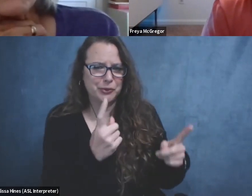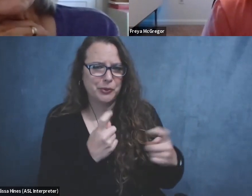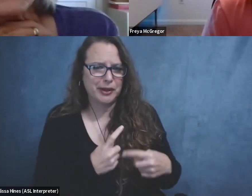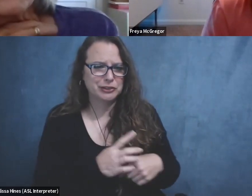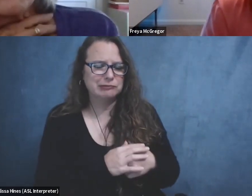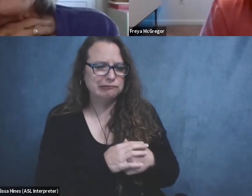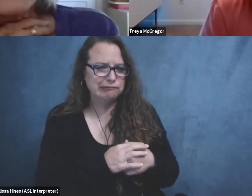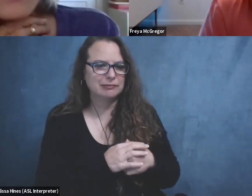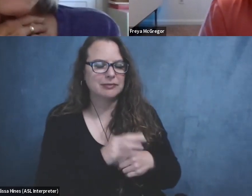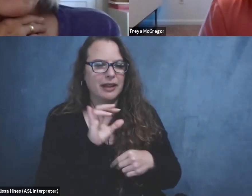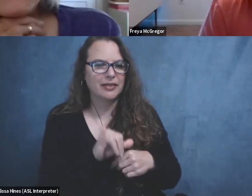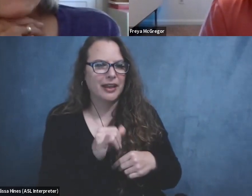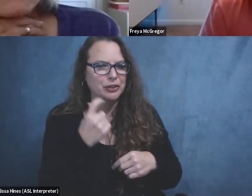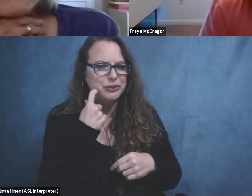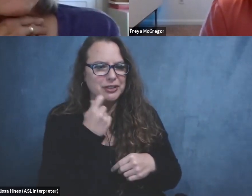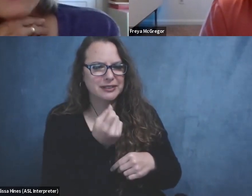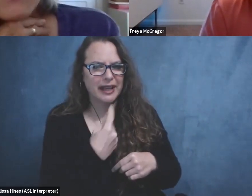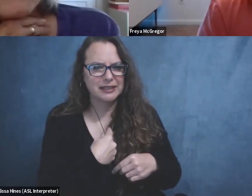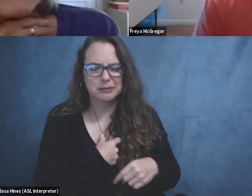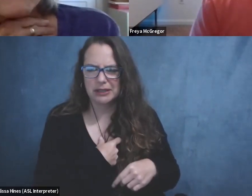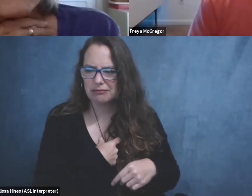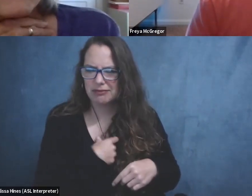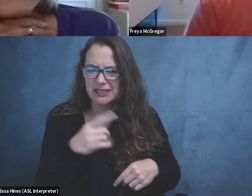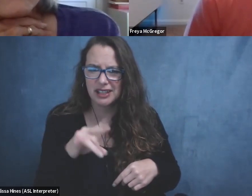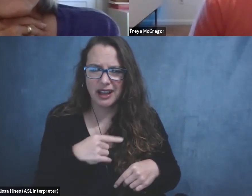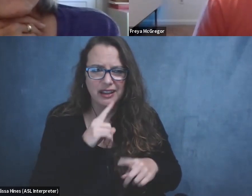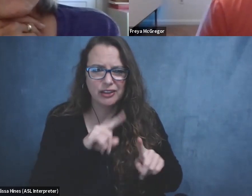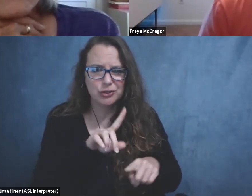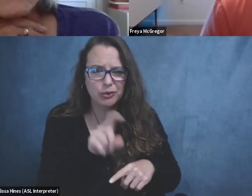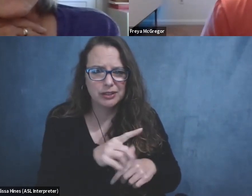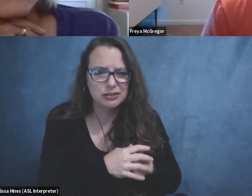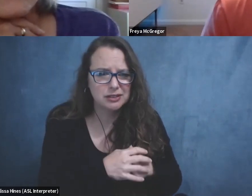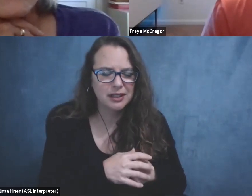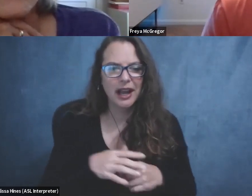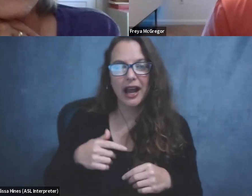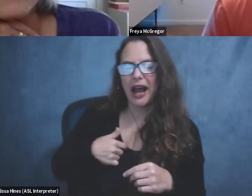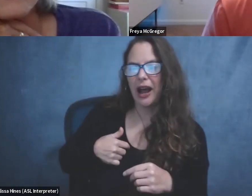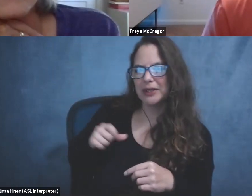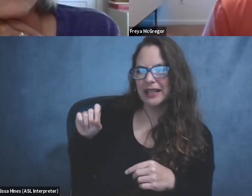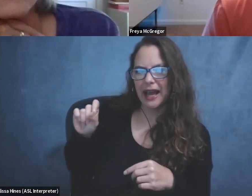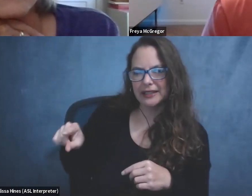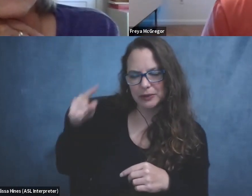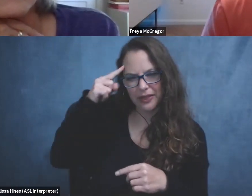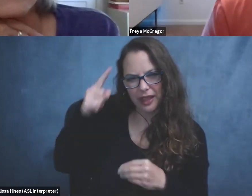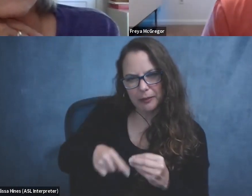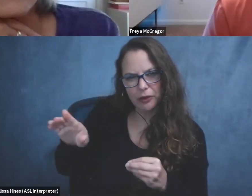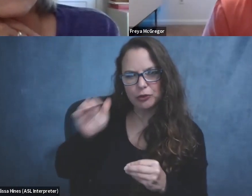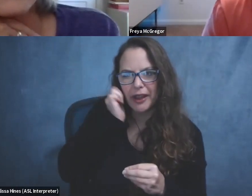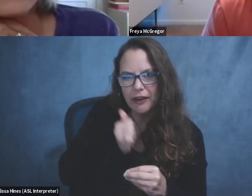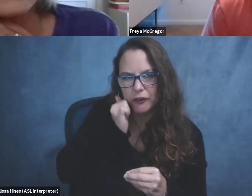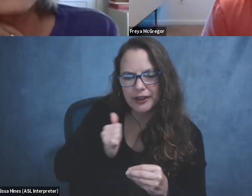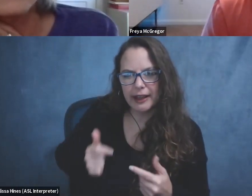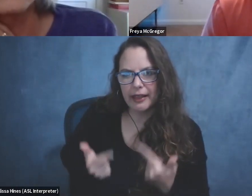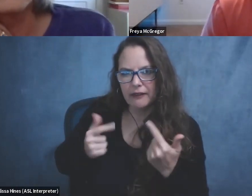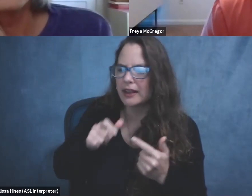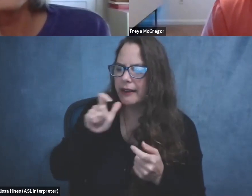that you, that you just asked me. Did I? Well, well, the question I asked was thinking about your everyday life, not particularly about